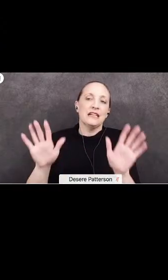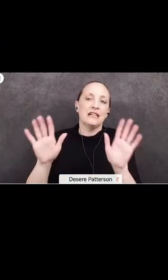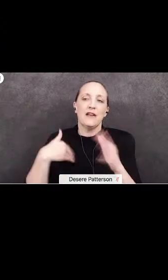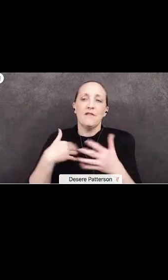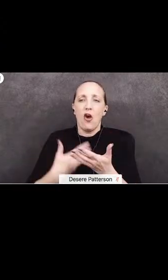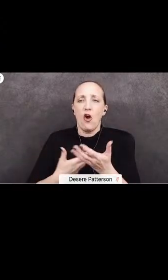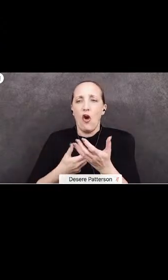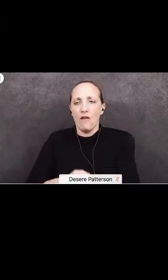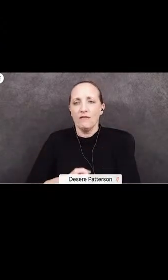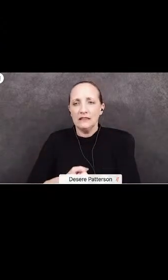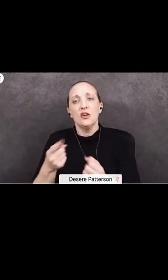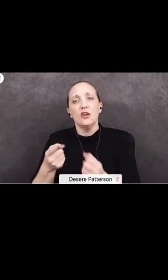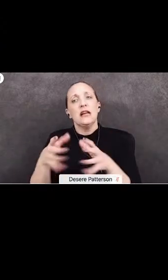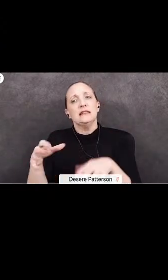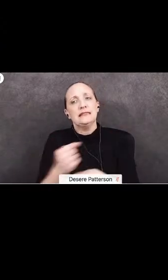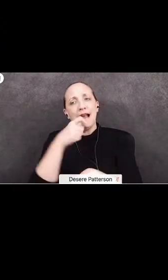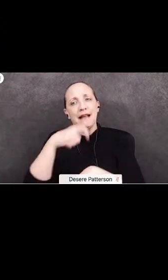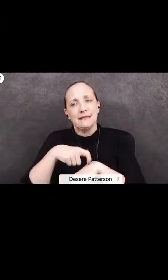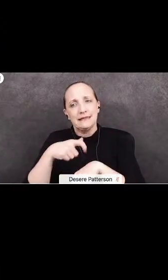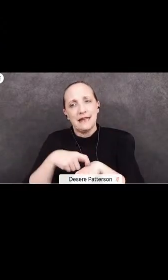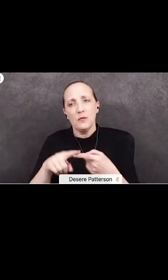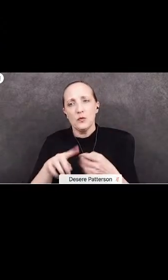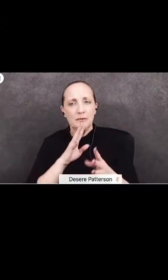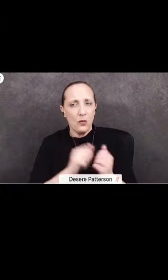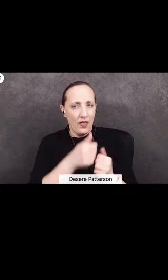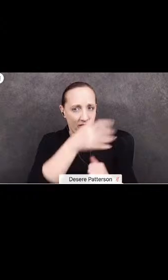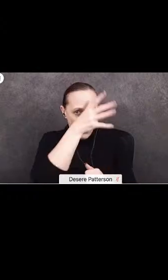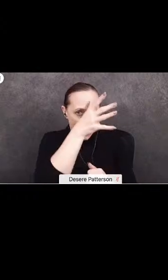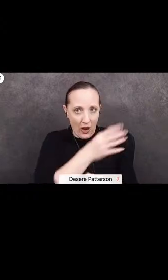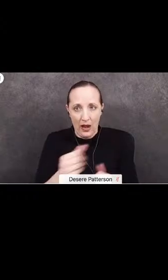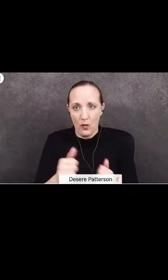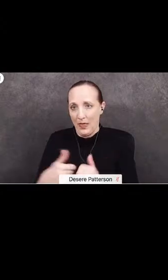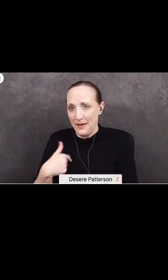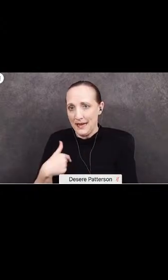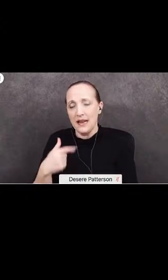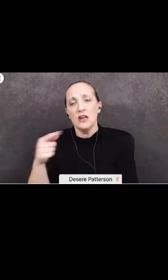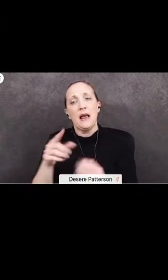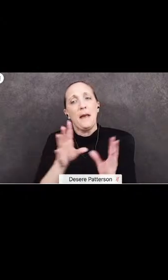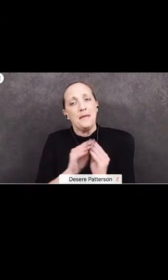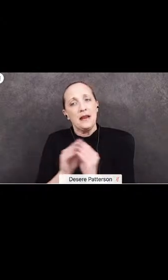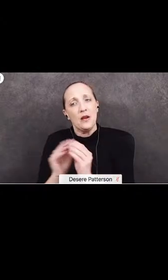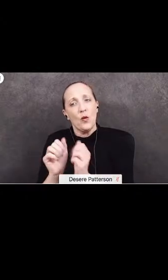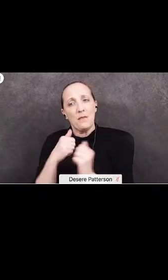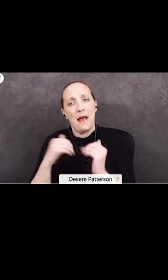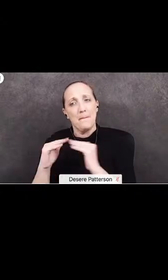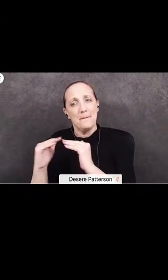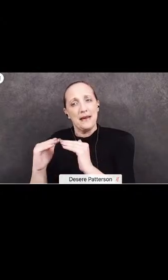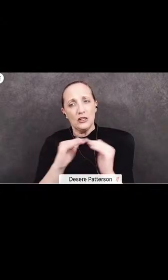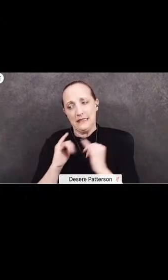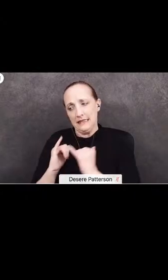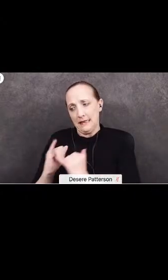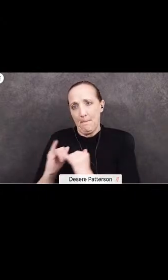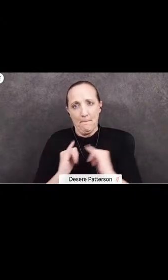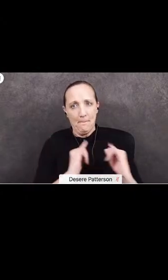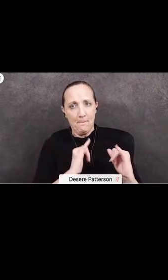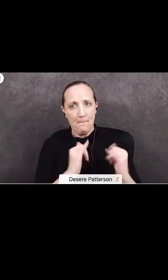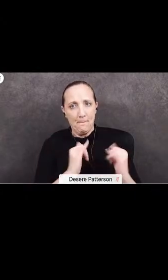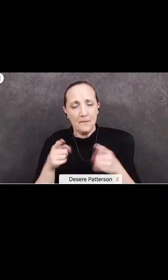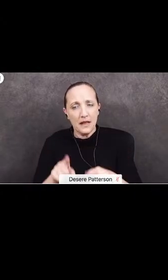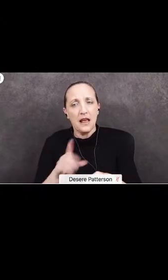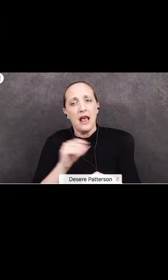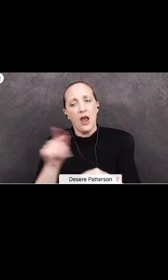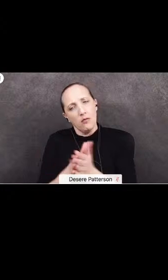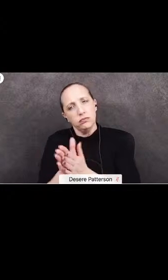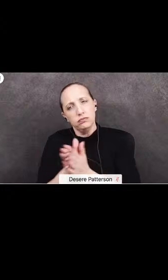time to speak to my father and me. Dr. Stregorda also met with my peers with the same situation. Through her determination